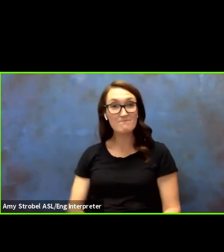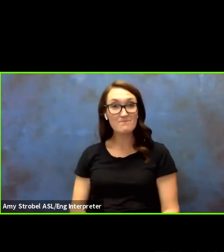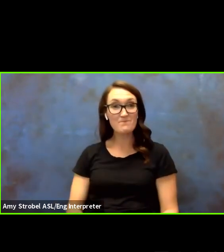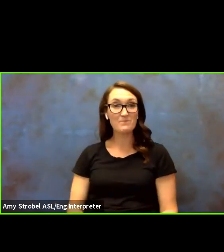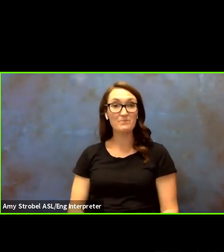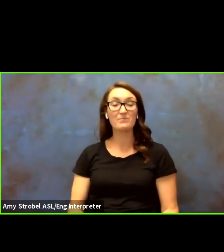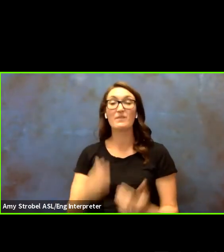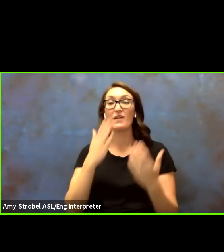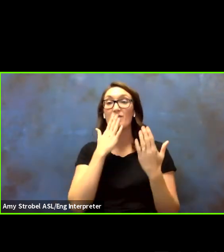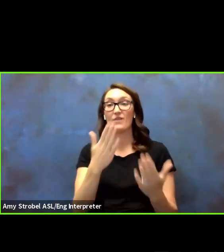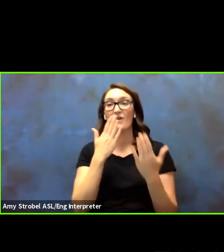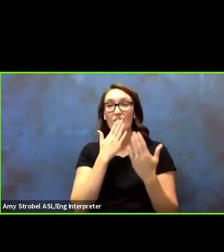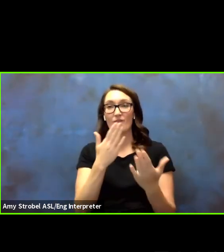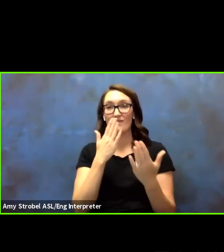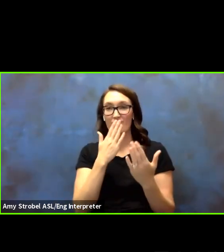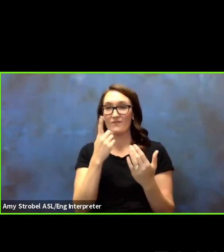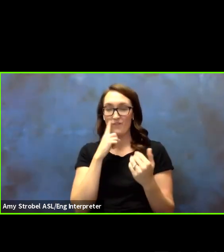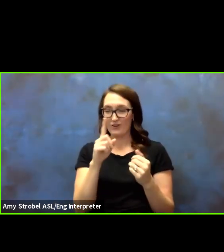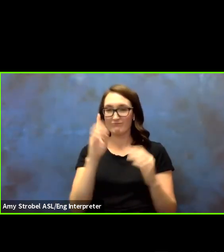Thank you for joining us today.